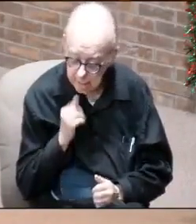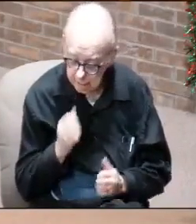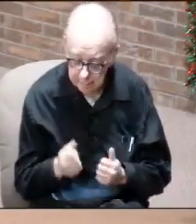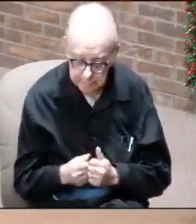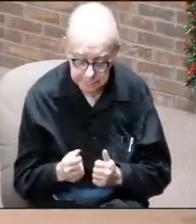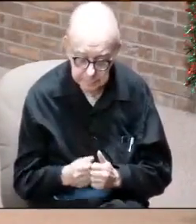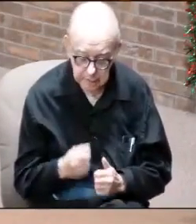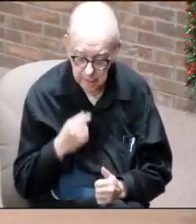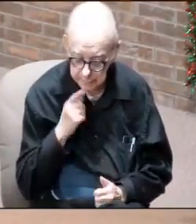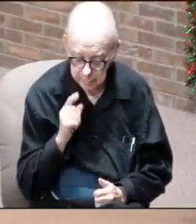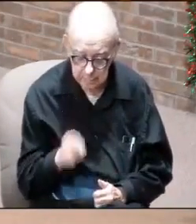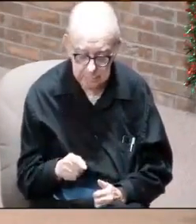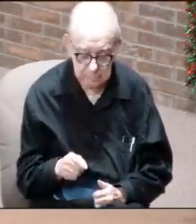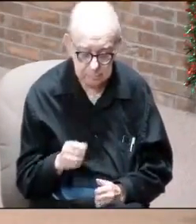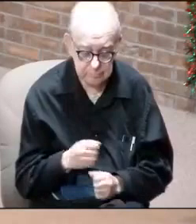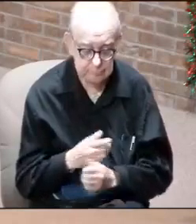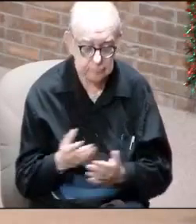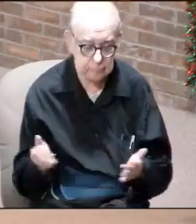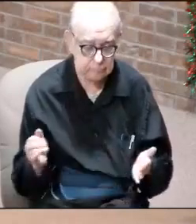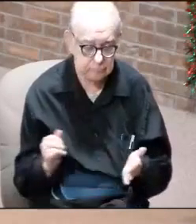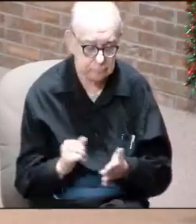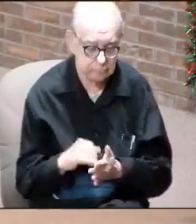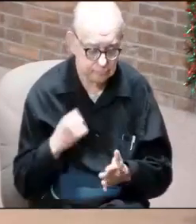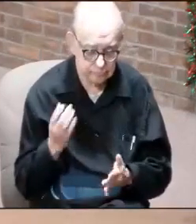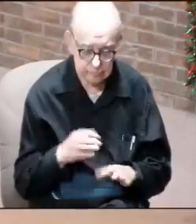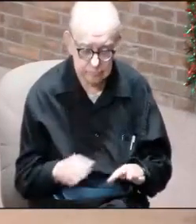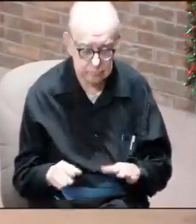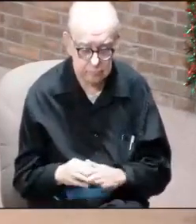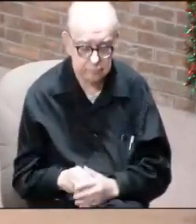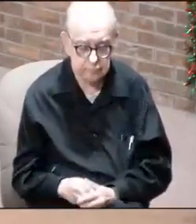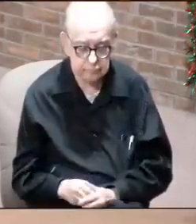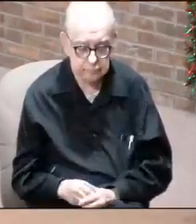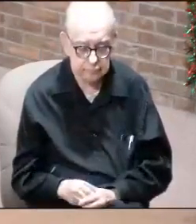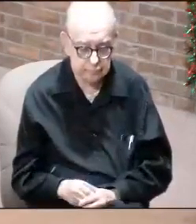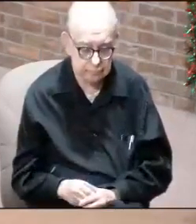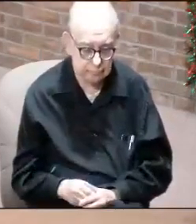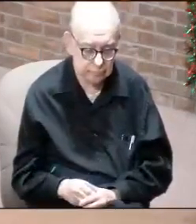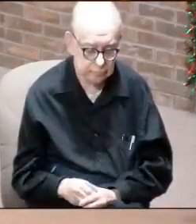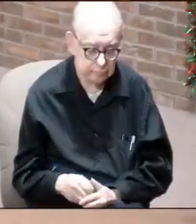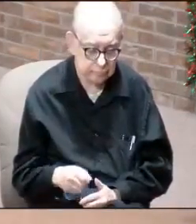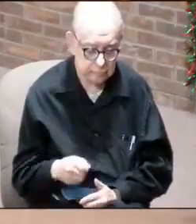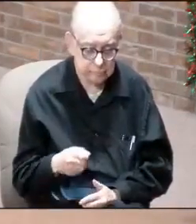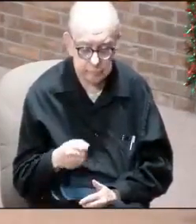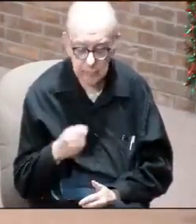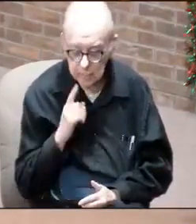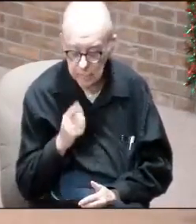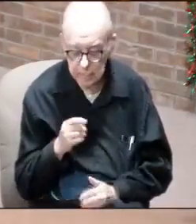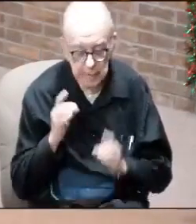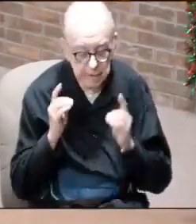I have told you that everything that we do, ladies and gentlemen, are by divine appointments.